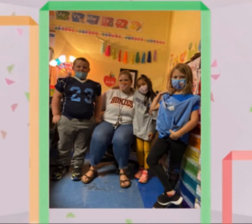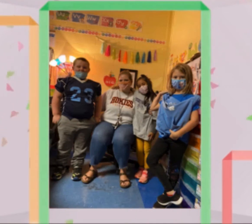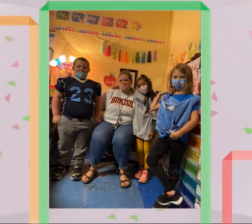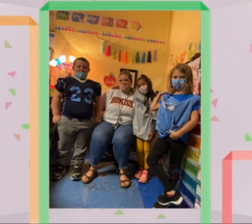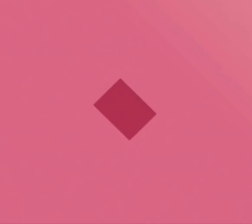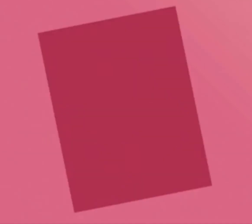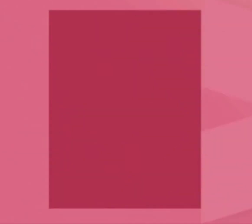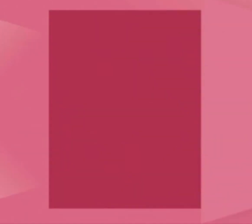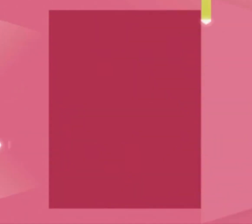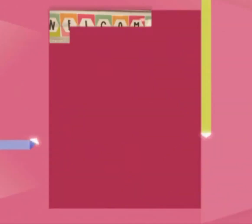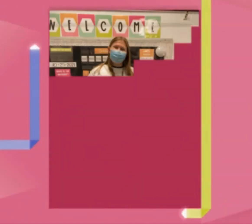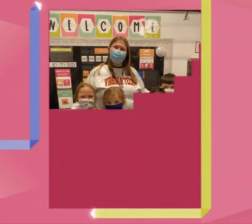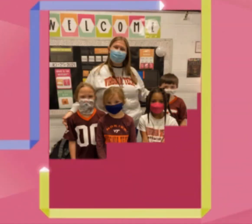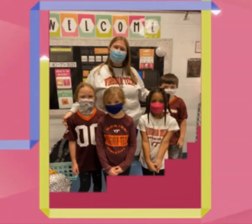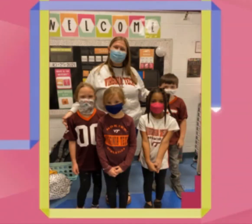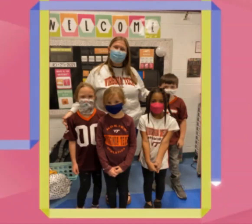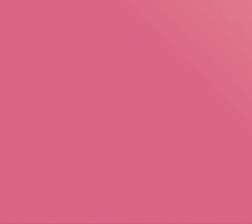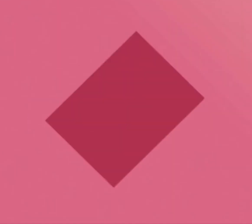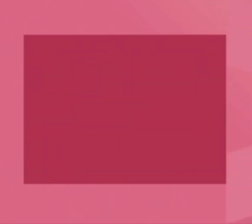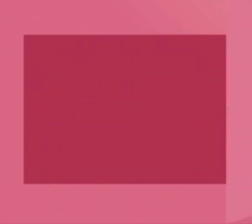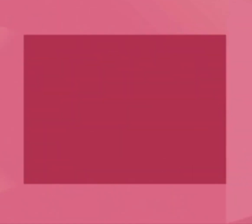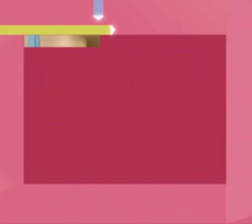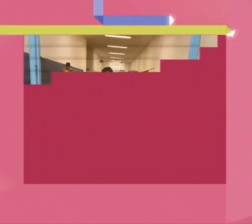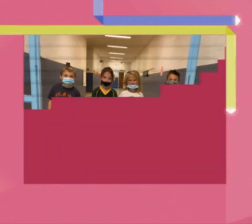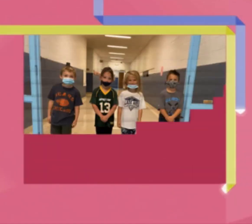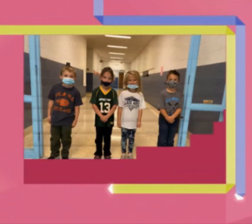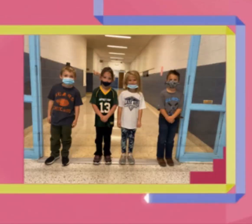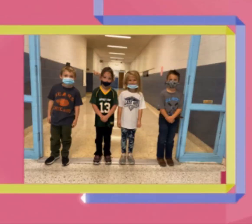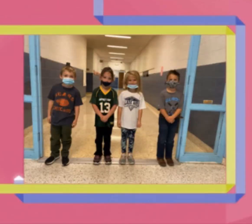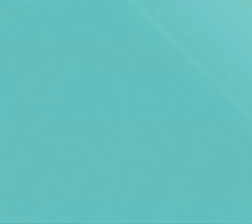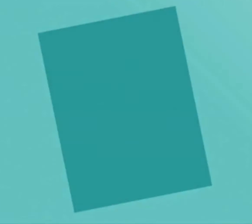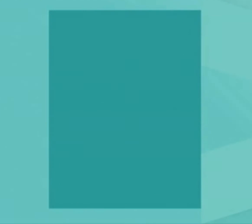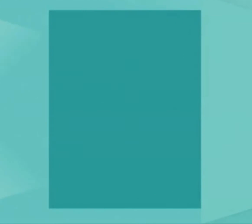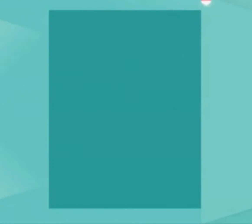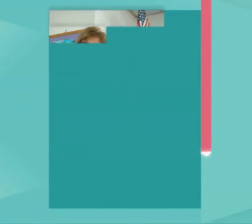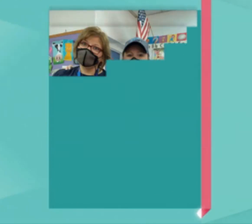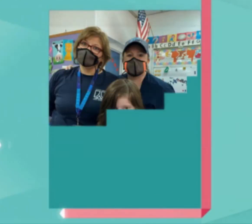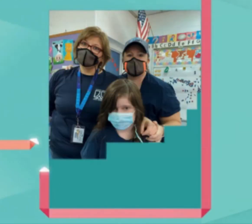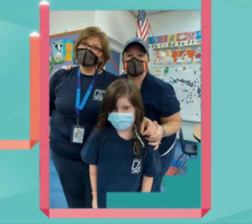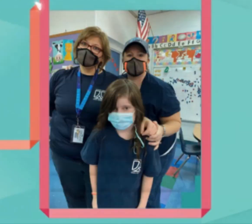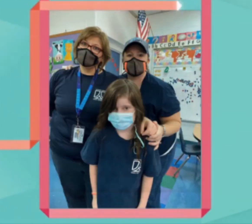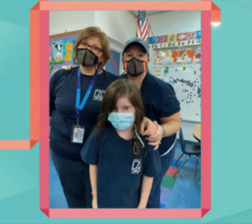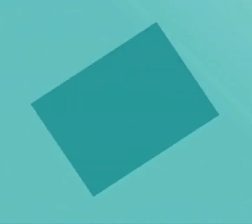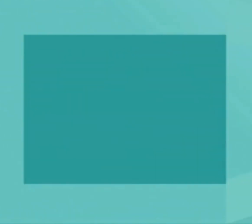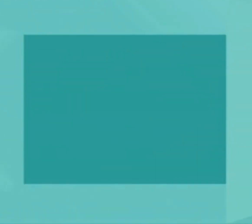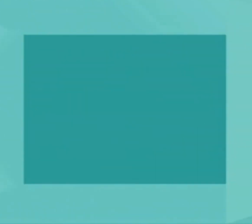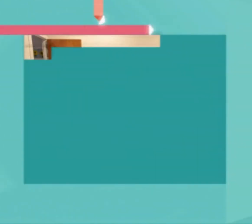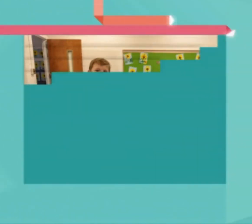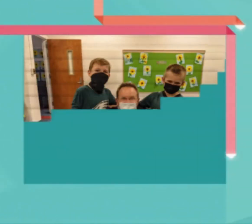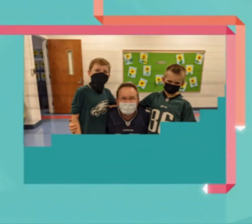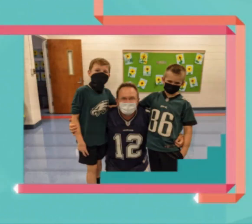possibly can. So, take a moment to commit to yourself that you'll continue to make healthy choices to ensure a brighter future.